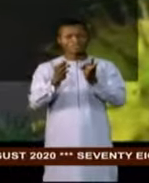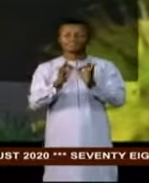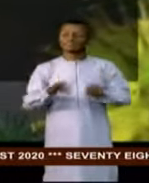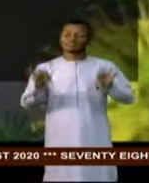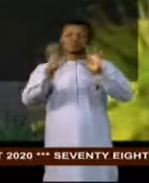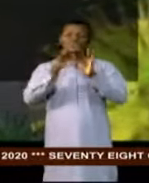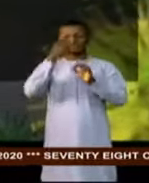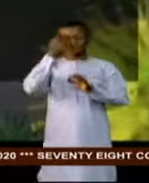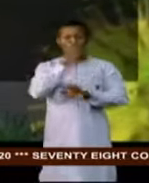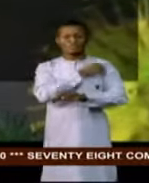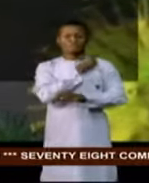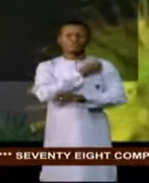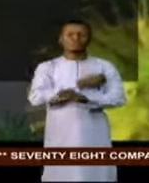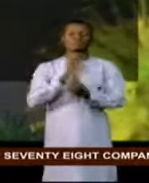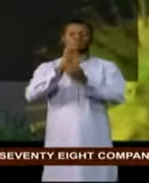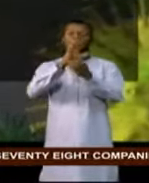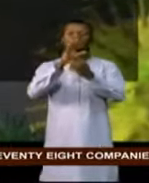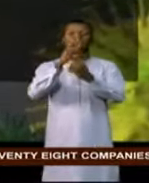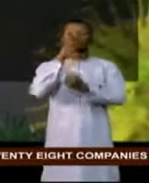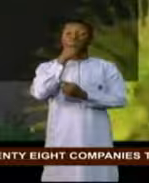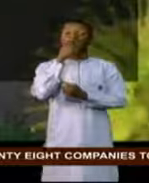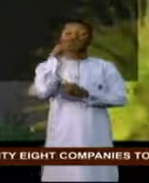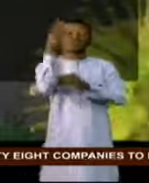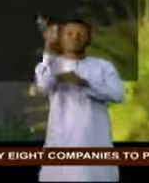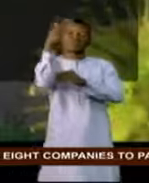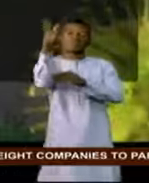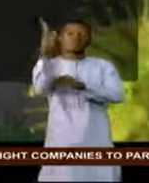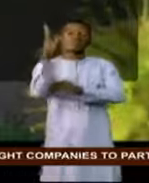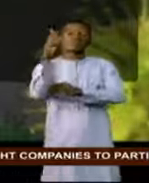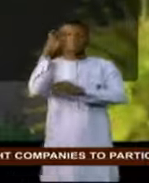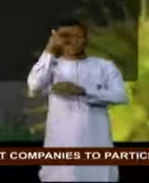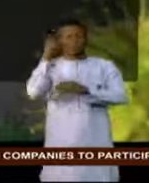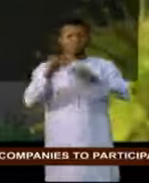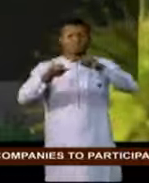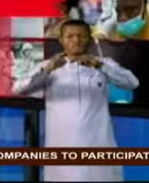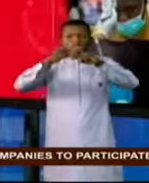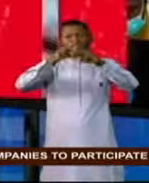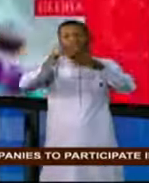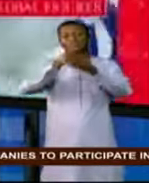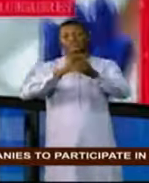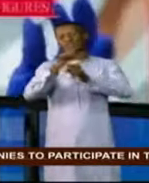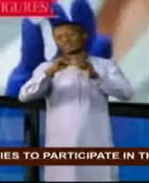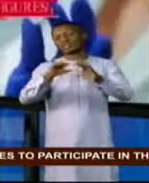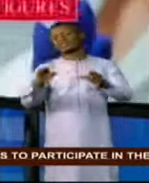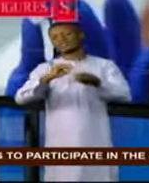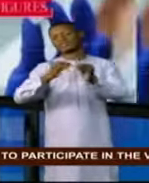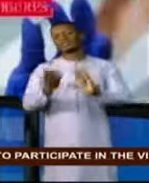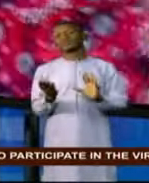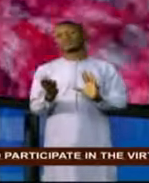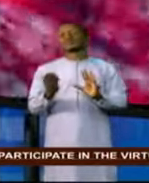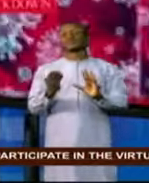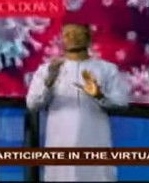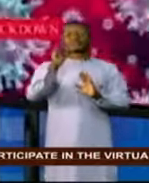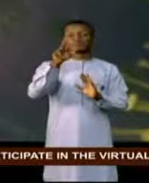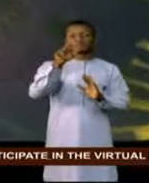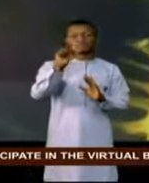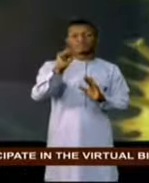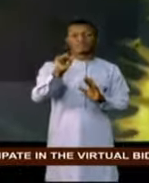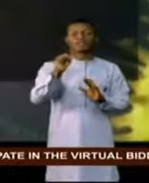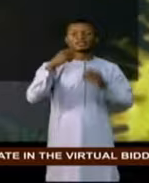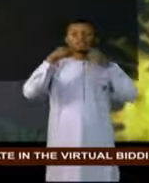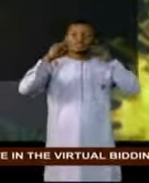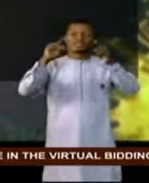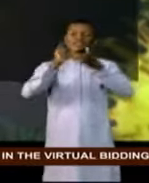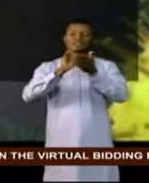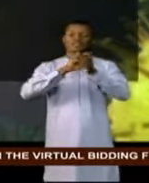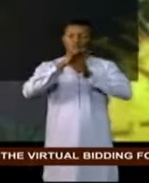hospitals raised the red flag following an increase in COVID-19 cases. In the Middle East, Iran has declared a coronavirus